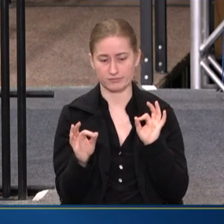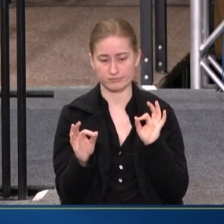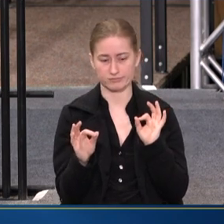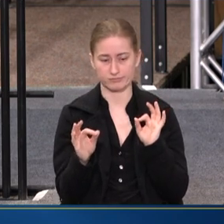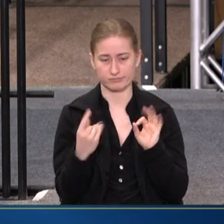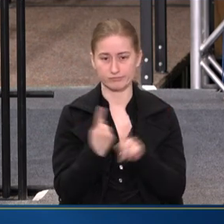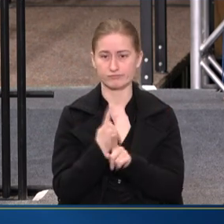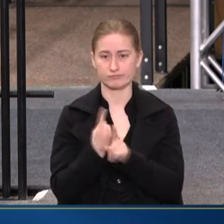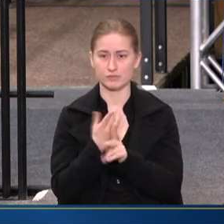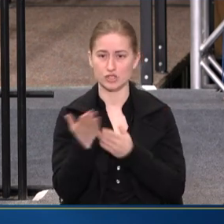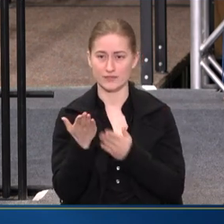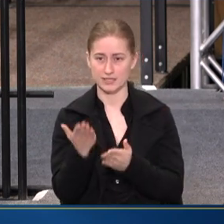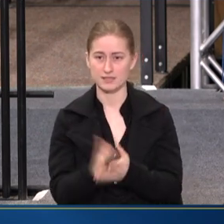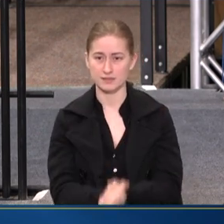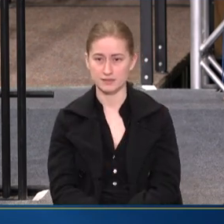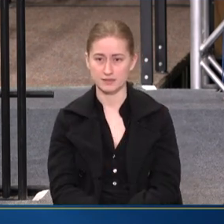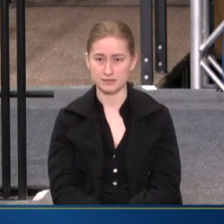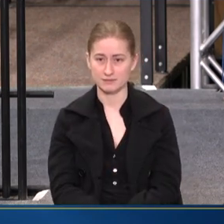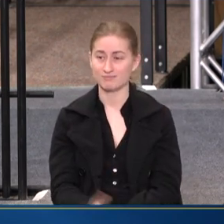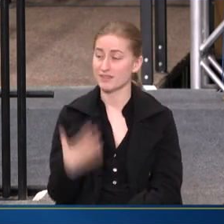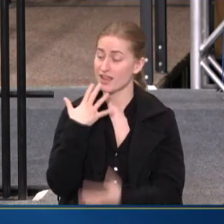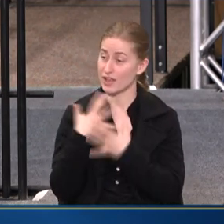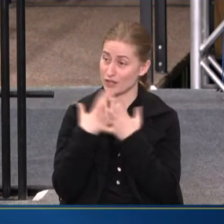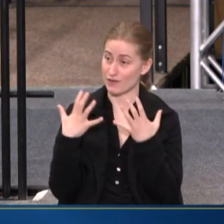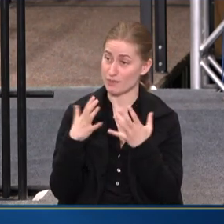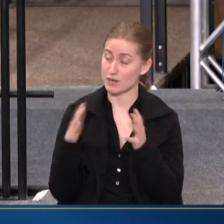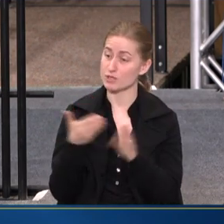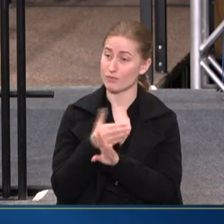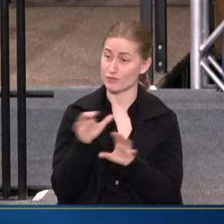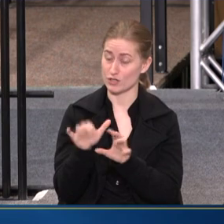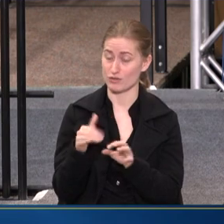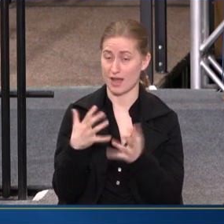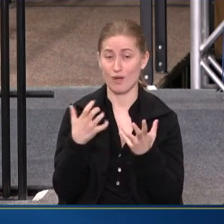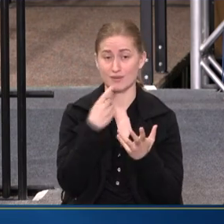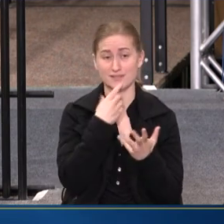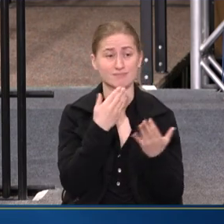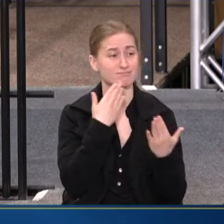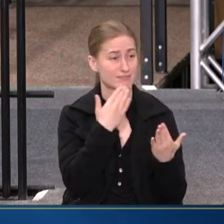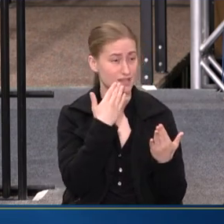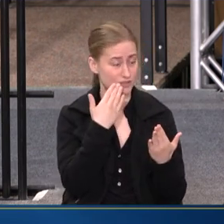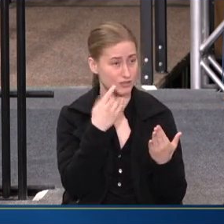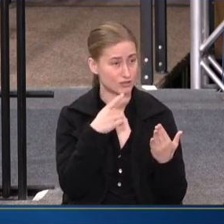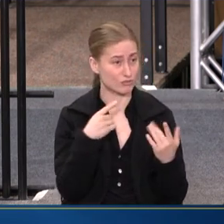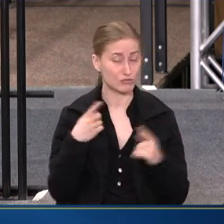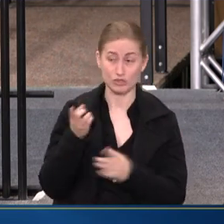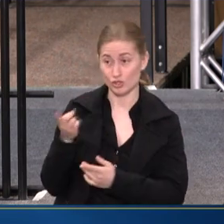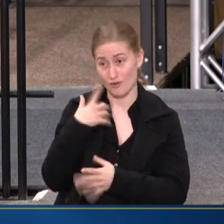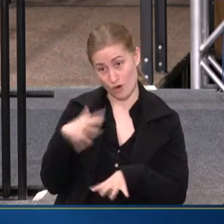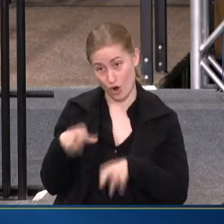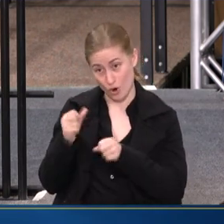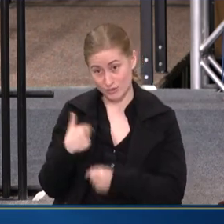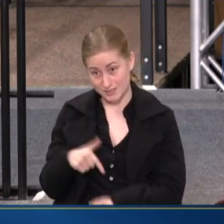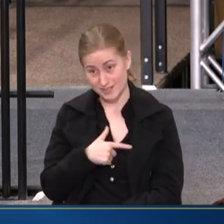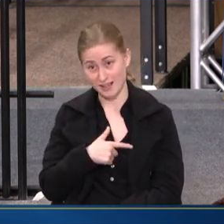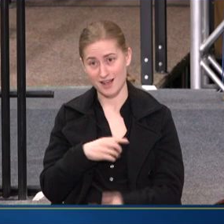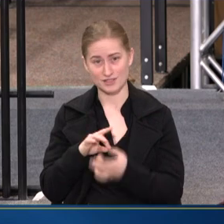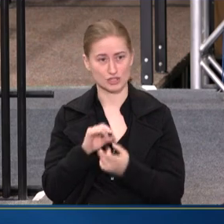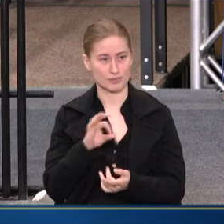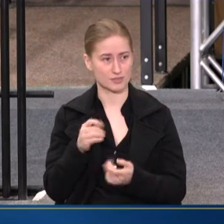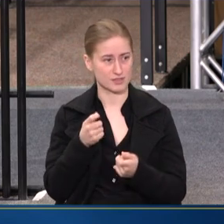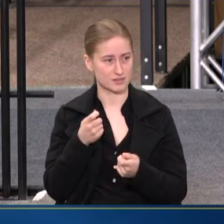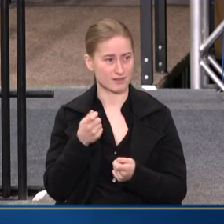LINGUISTICALLY RELEVANT SERVICES? THANK YOU VERY MUCH. AND BEFORE I DO THAT, LET ME JUST SAY THANK YOU TO YOU FOR HOSTING US IN TERMS OF